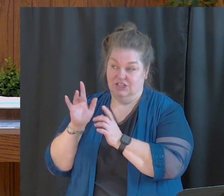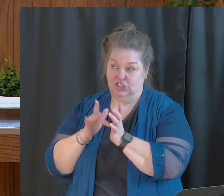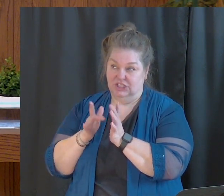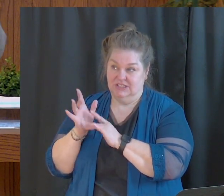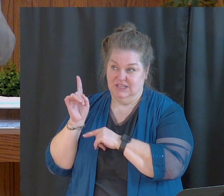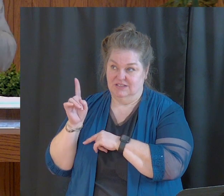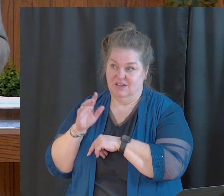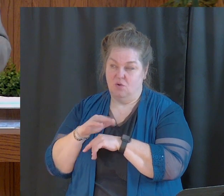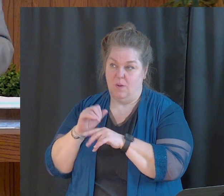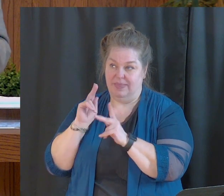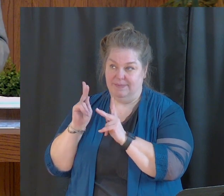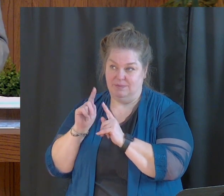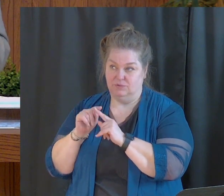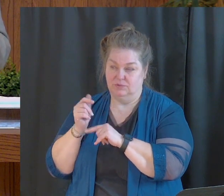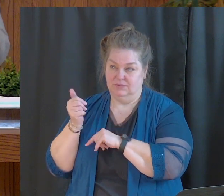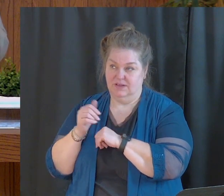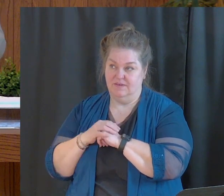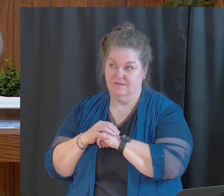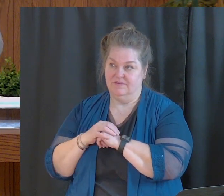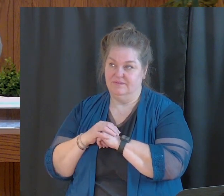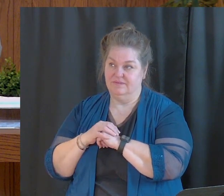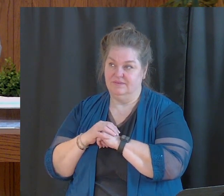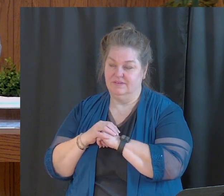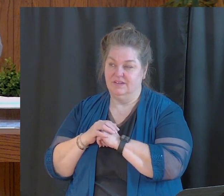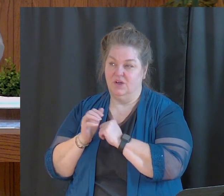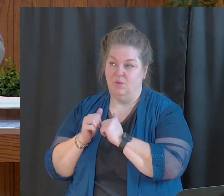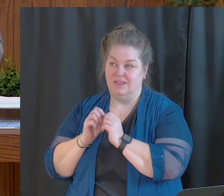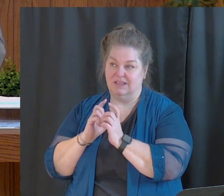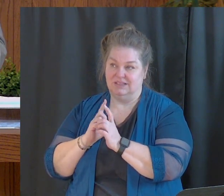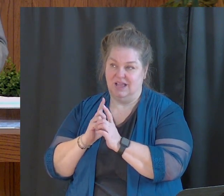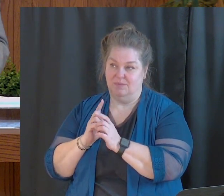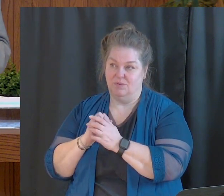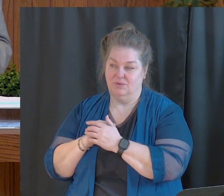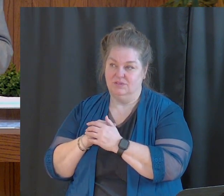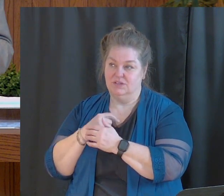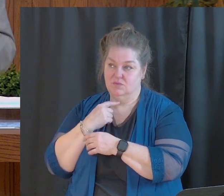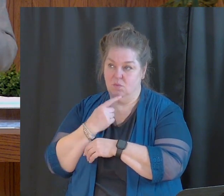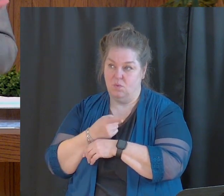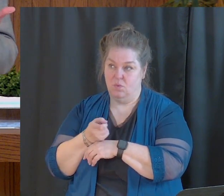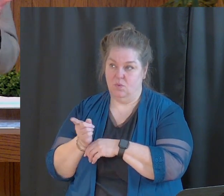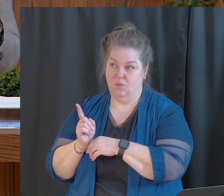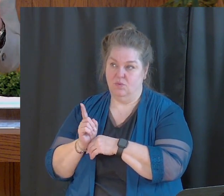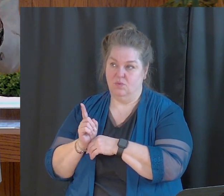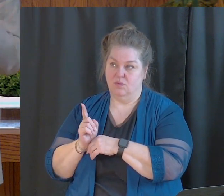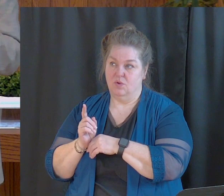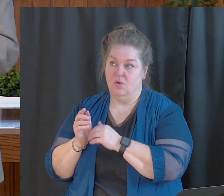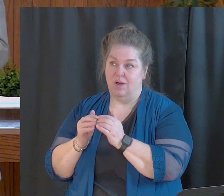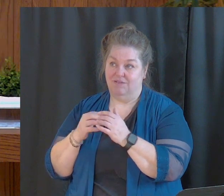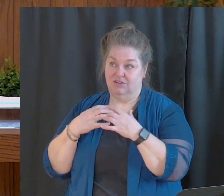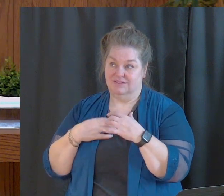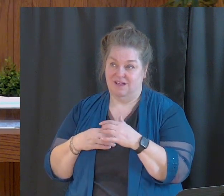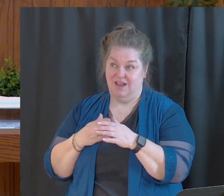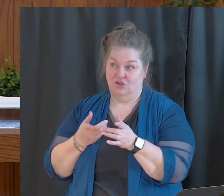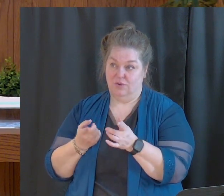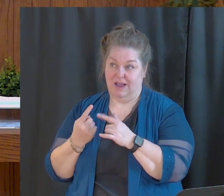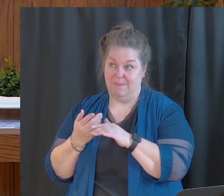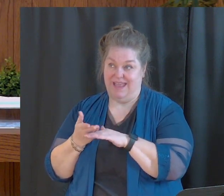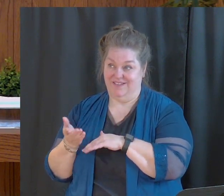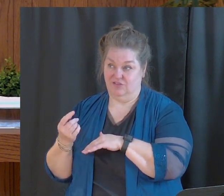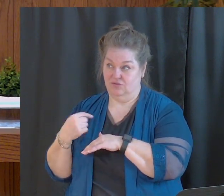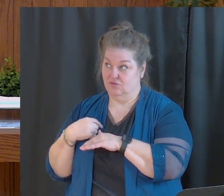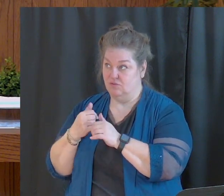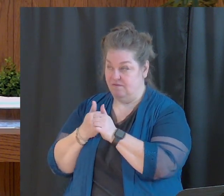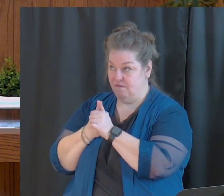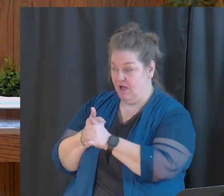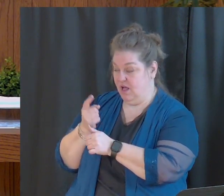the people to Himself with His disciples also, He said to them, whoever desires to come after me, so whoever desires to